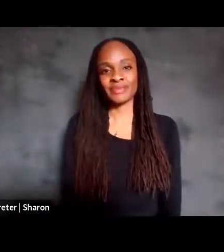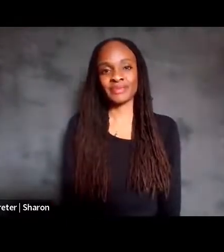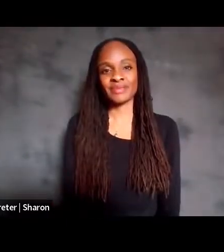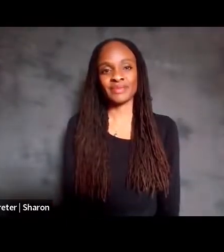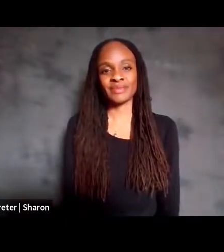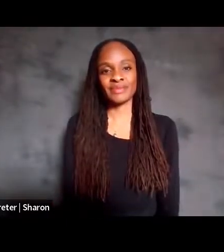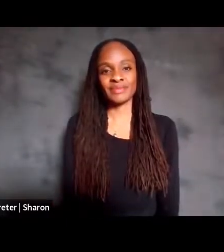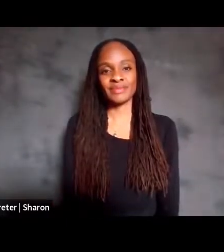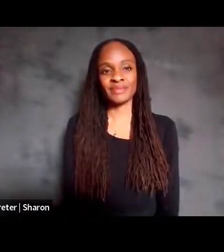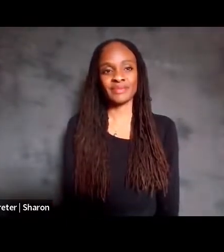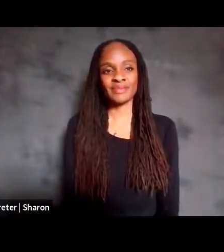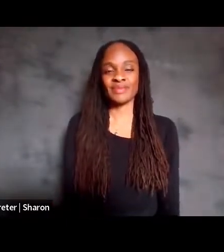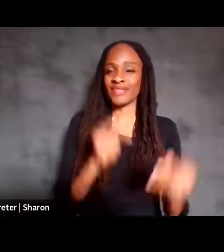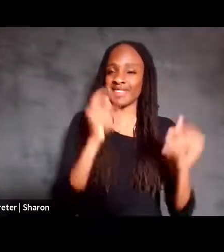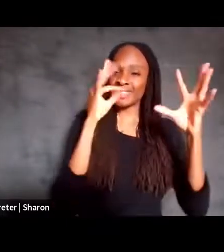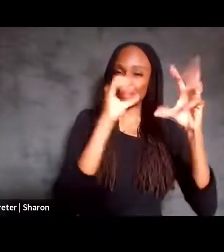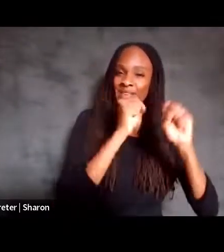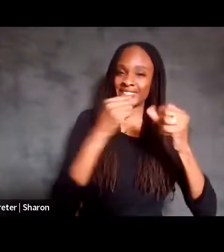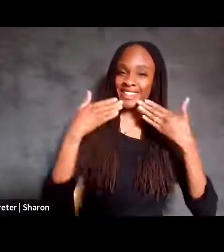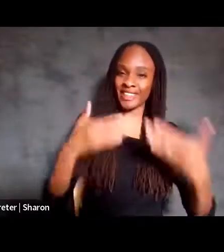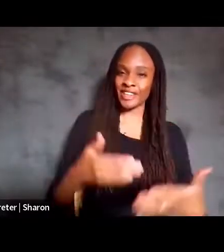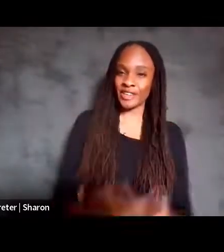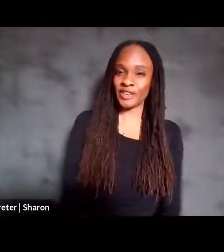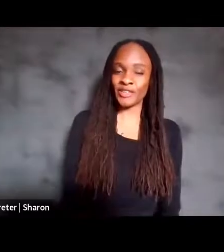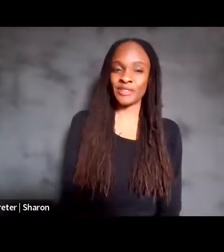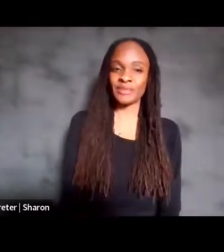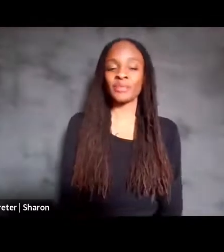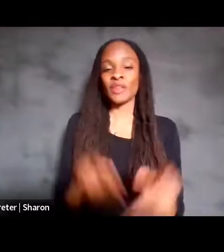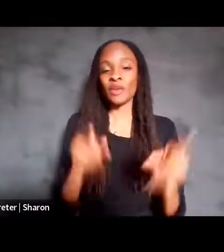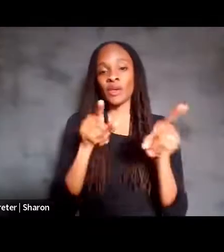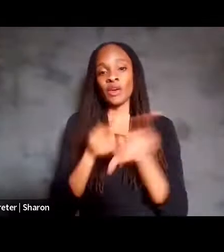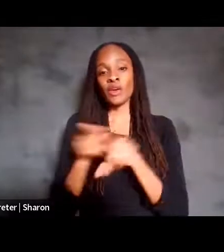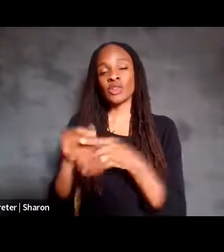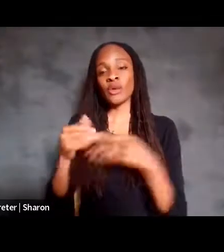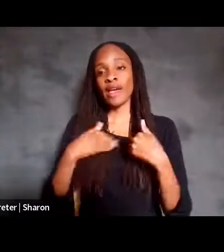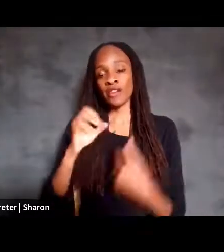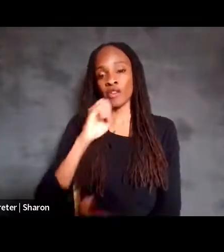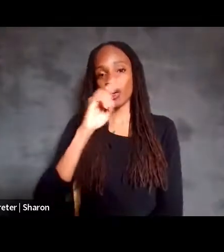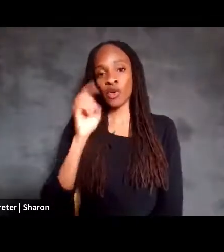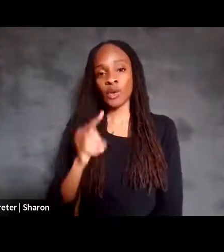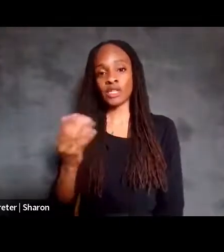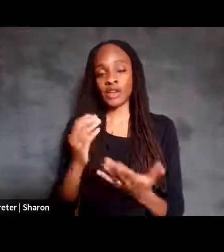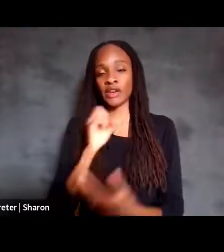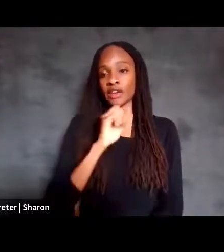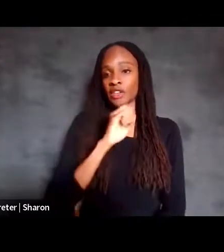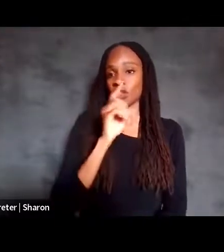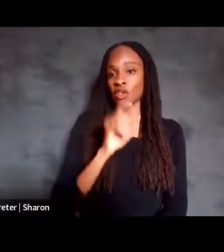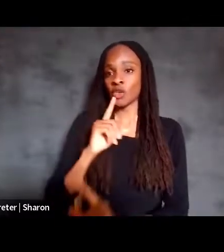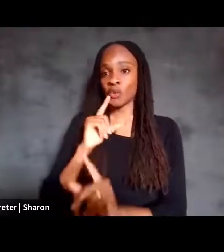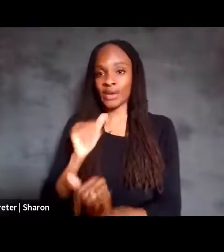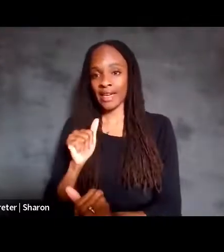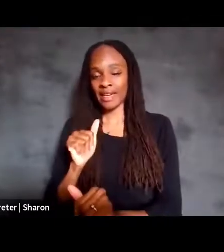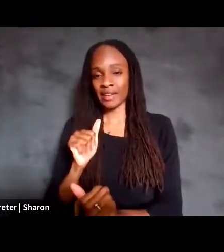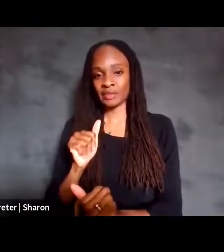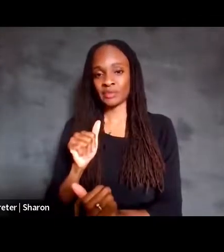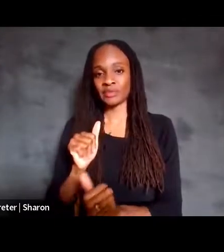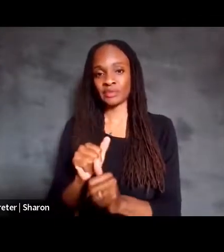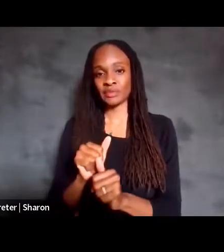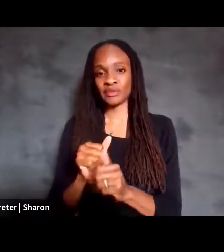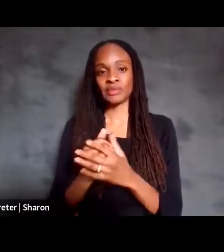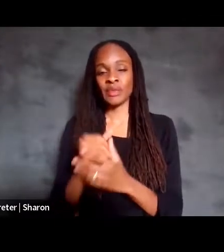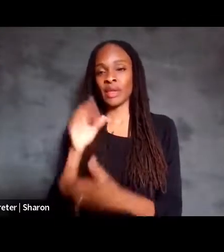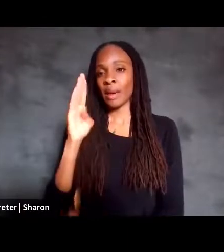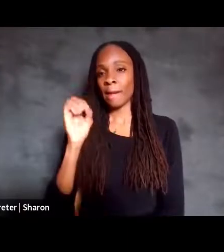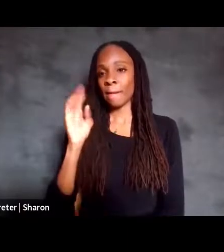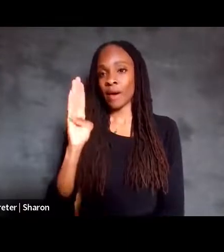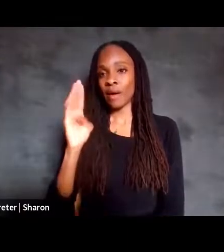That's amazing. Thank you. We also had a question here in the Q&A. It's Bob Williams.